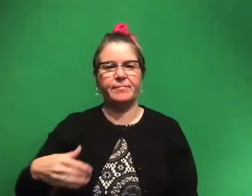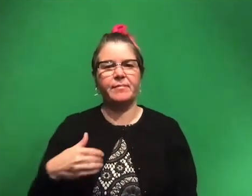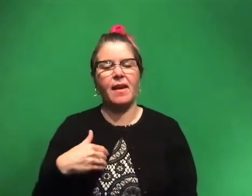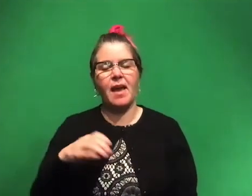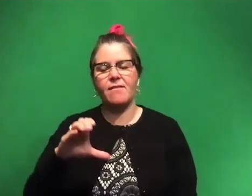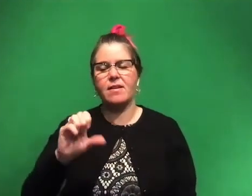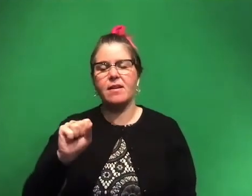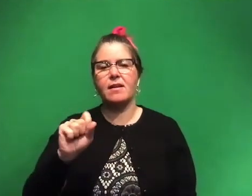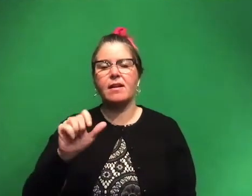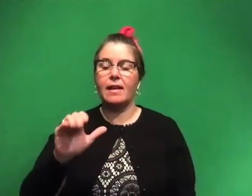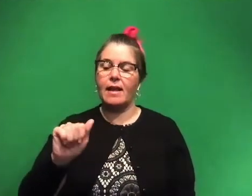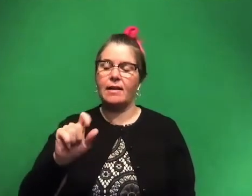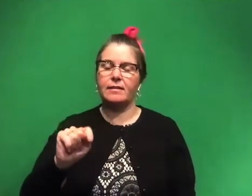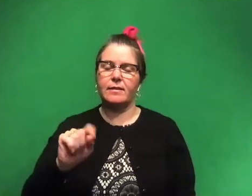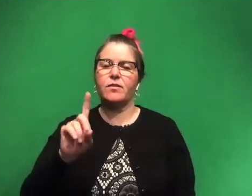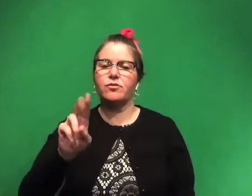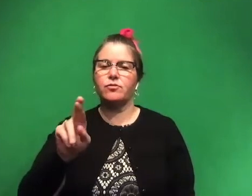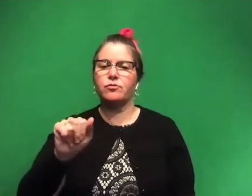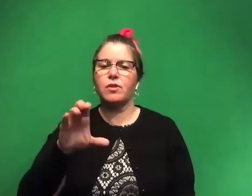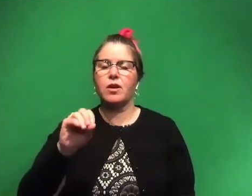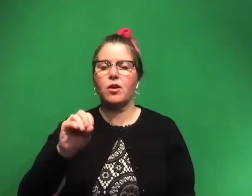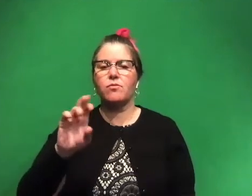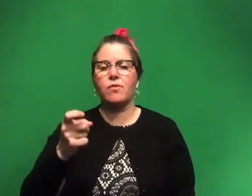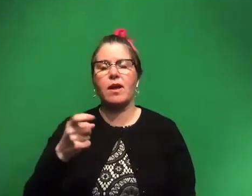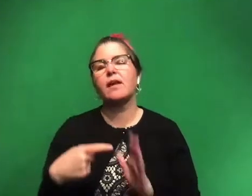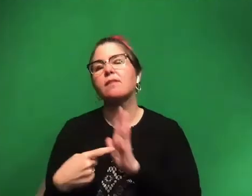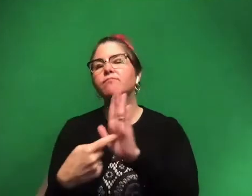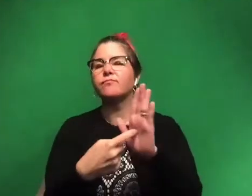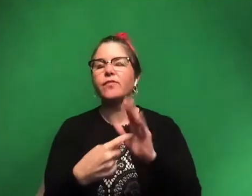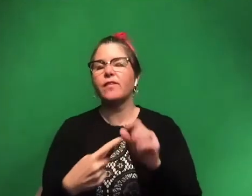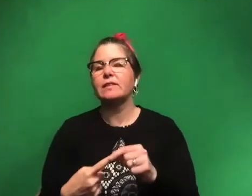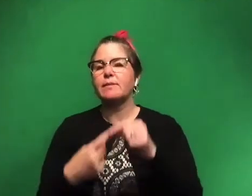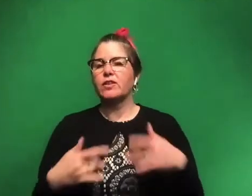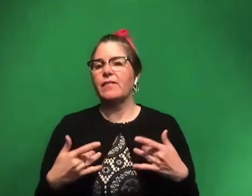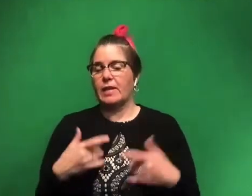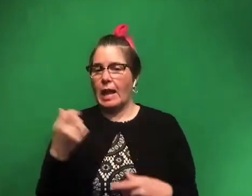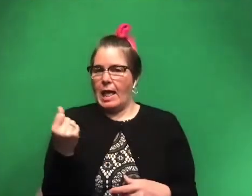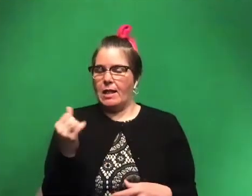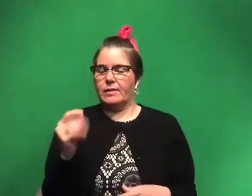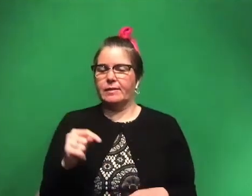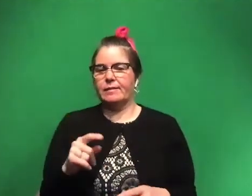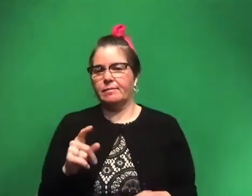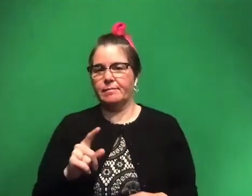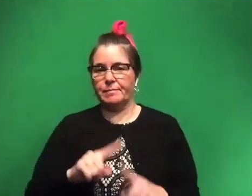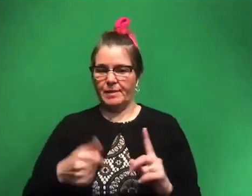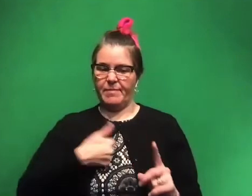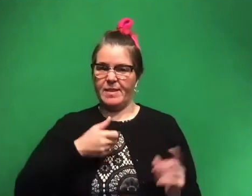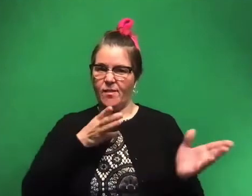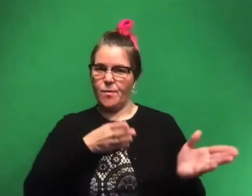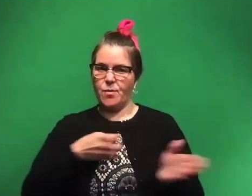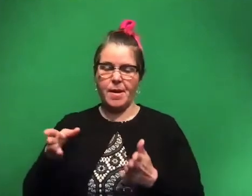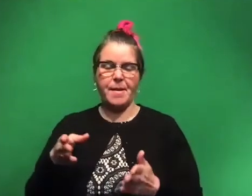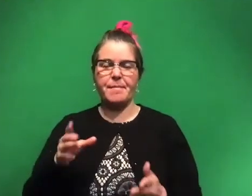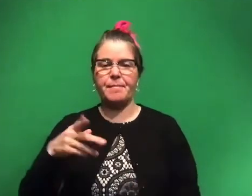Draco Rex that I got to kind of parade around for a special event. So I got to hold that. That was super cool. But I haven't prepped any, um,